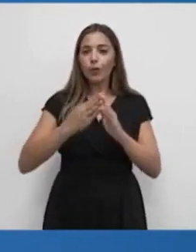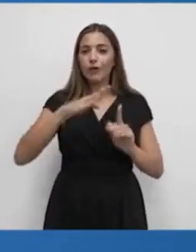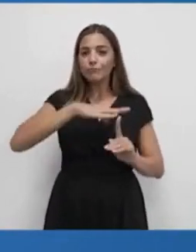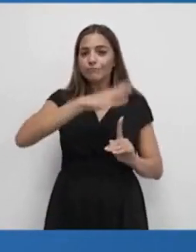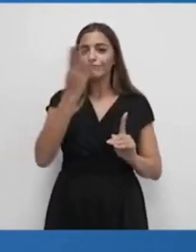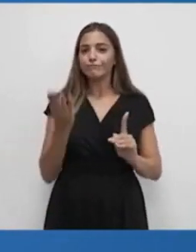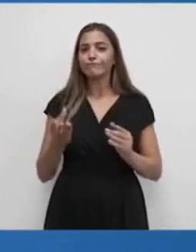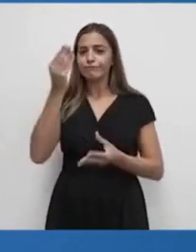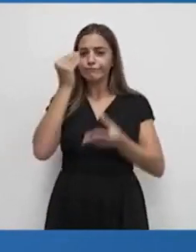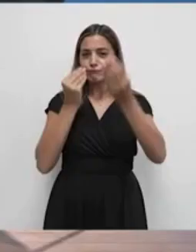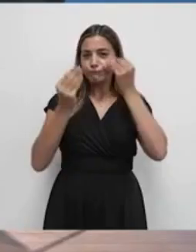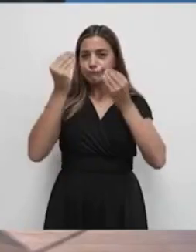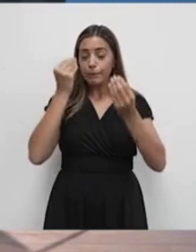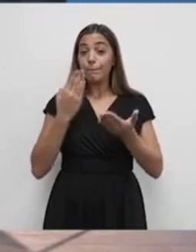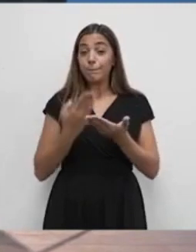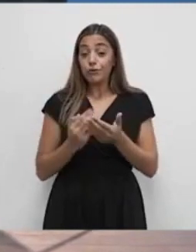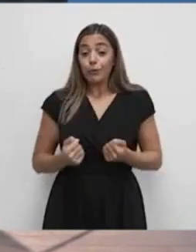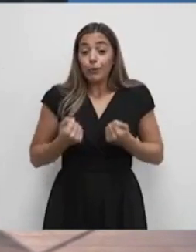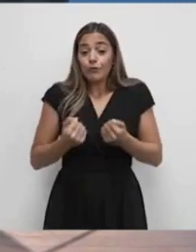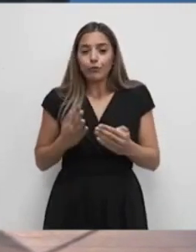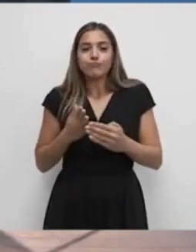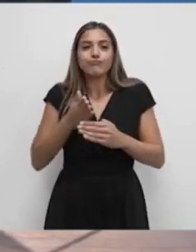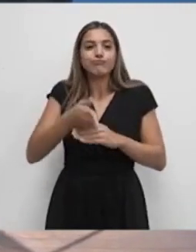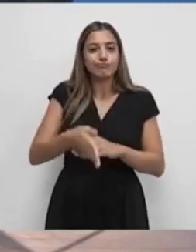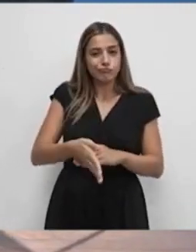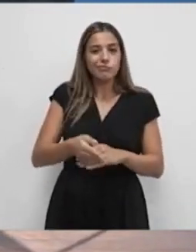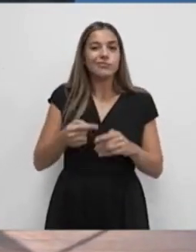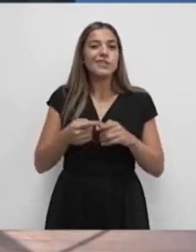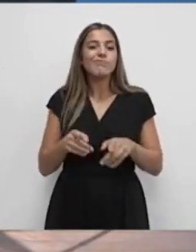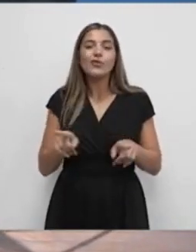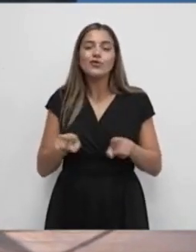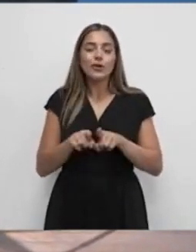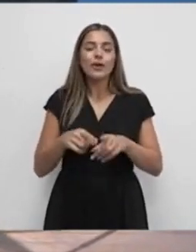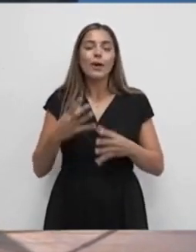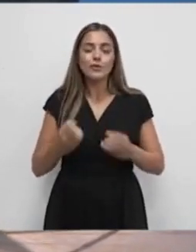be as inclusive as possible, but this is something that still needs to be worked upon.